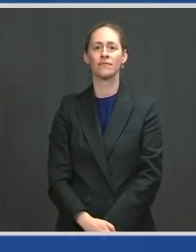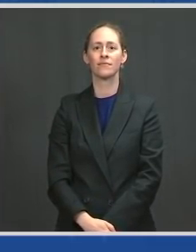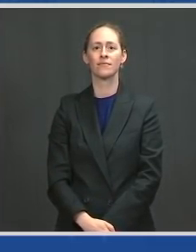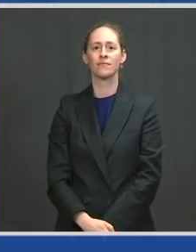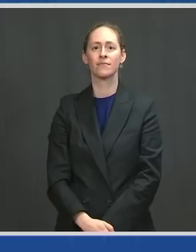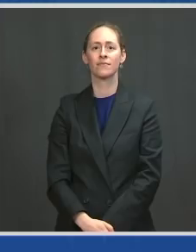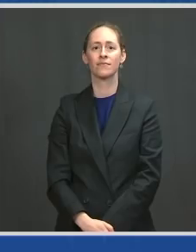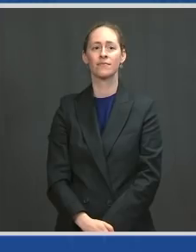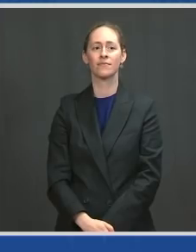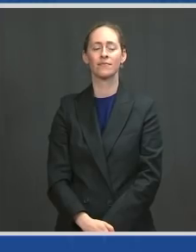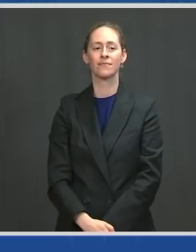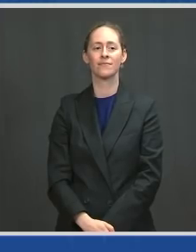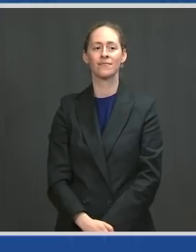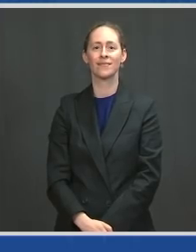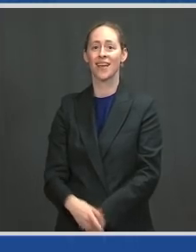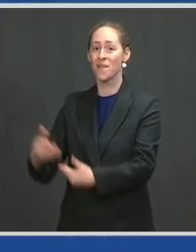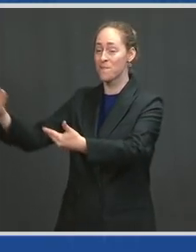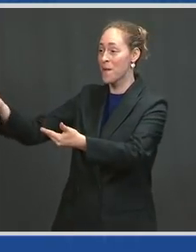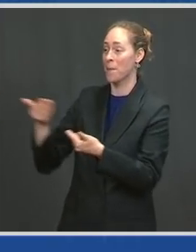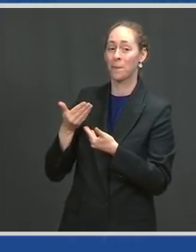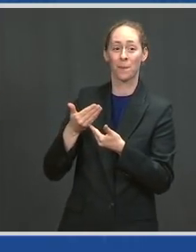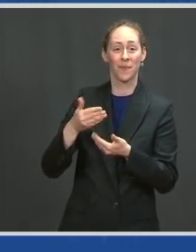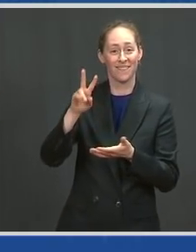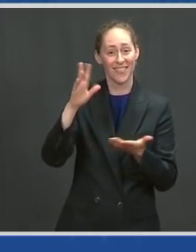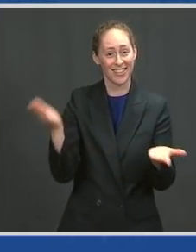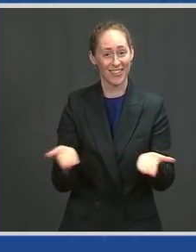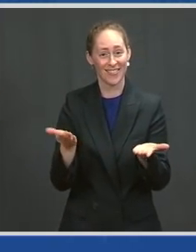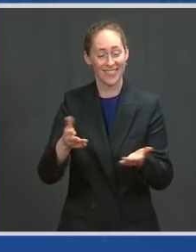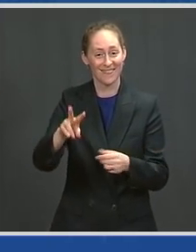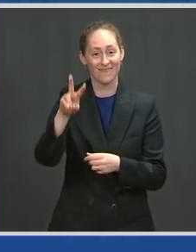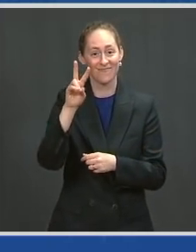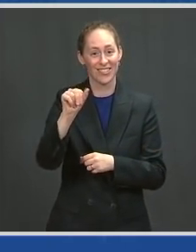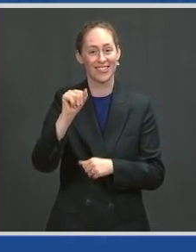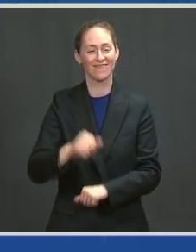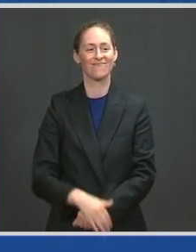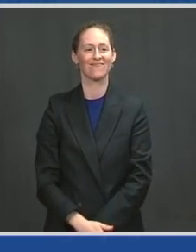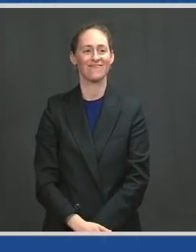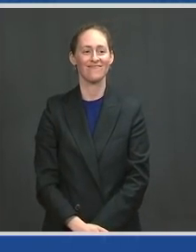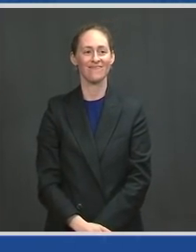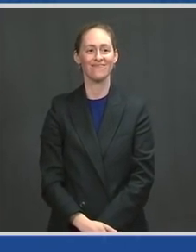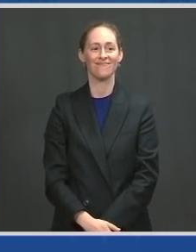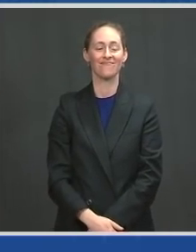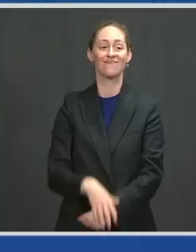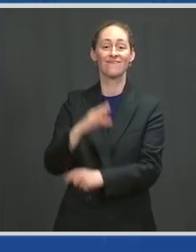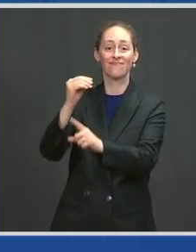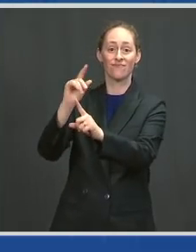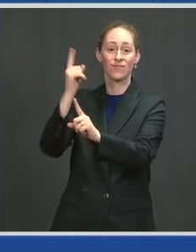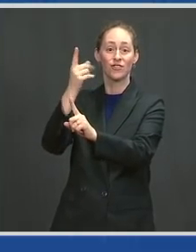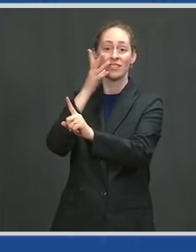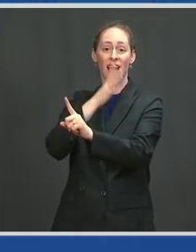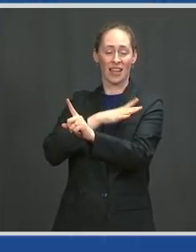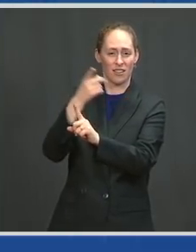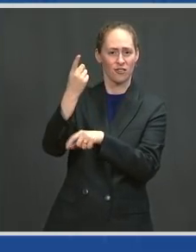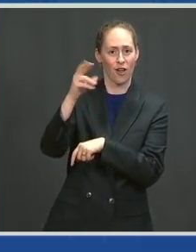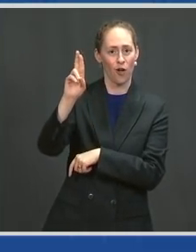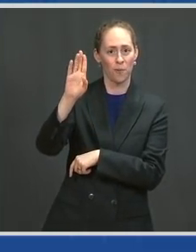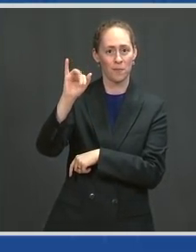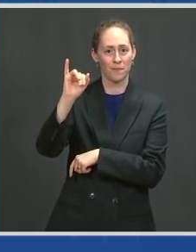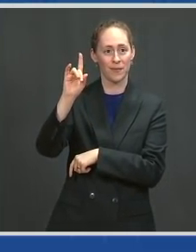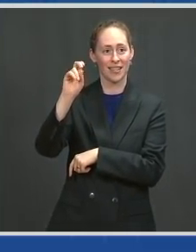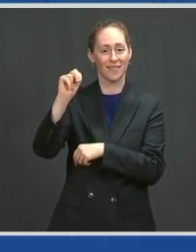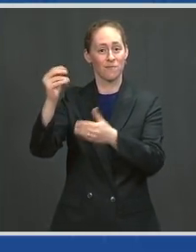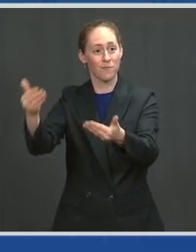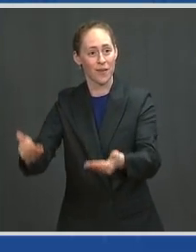Welcome to Virginia, Mr. President, and our First Lady, Dr. Jill Biden. Dr. Biden,